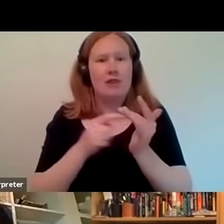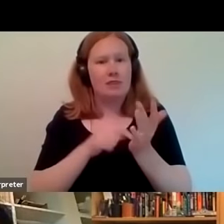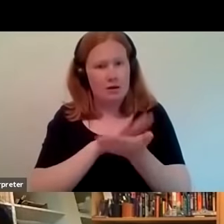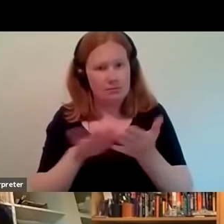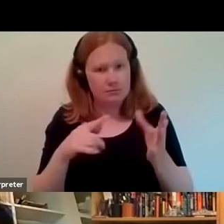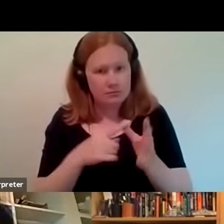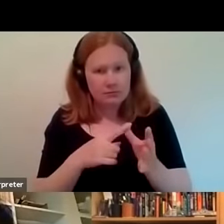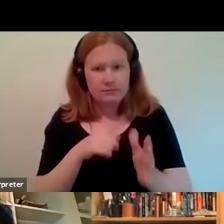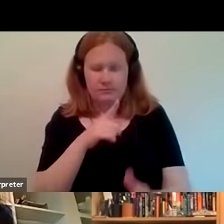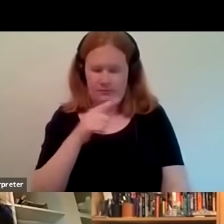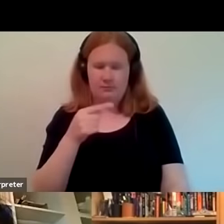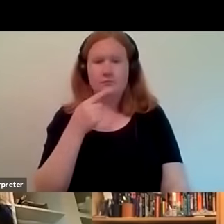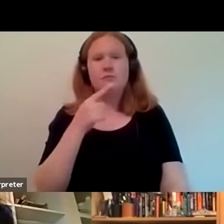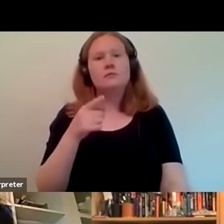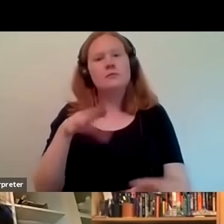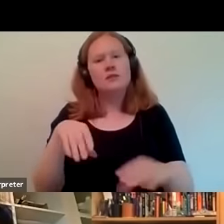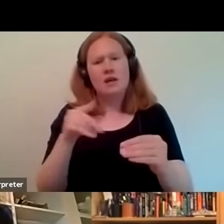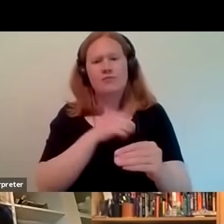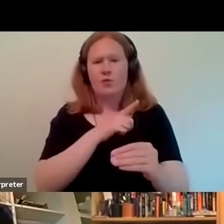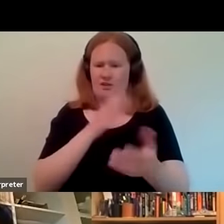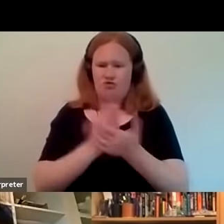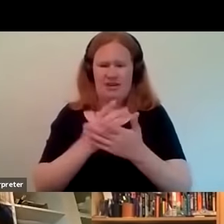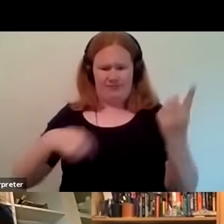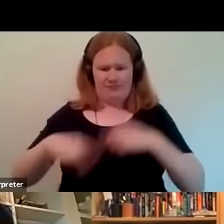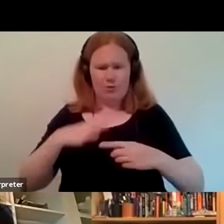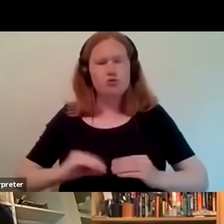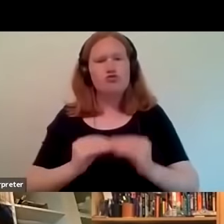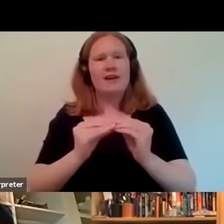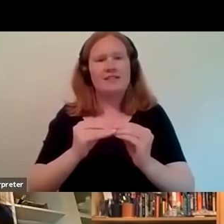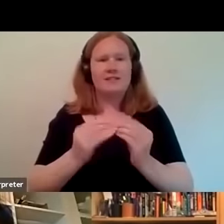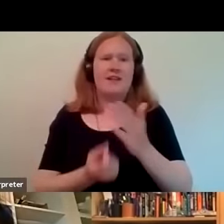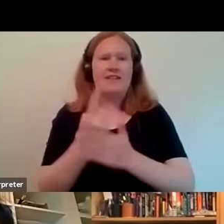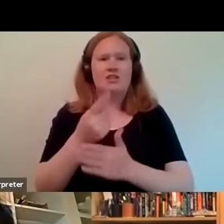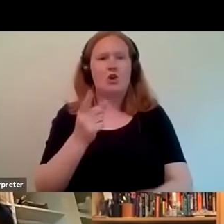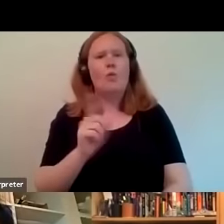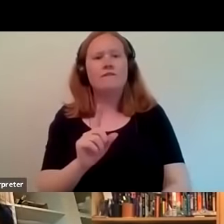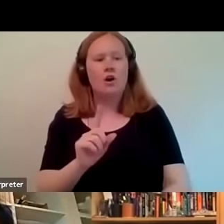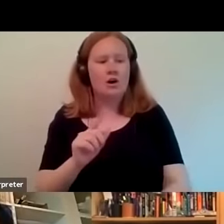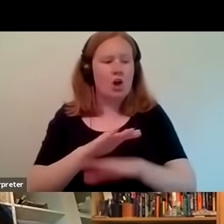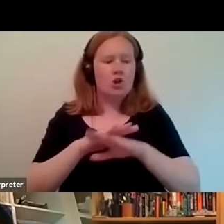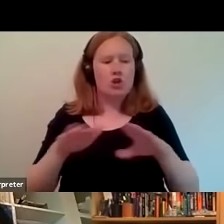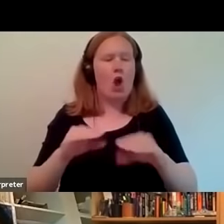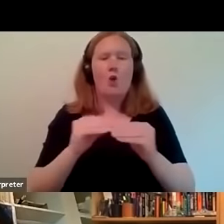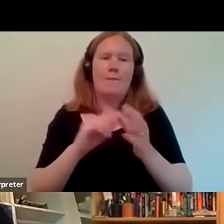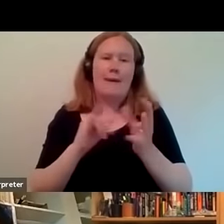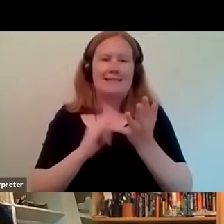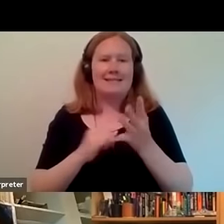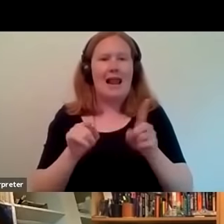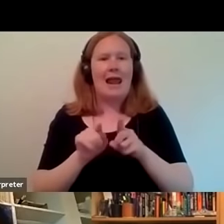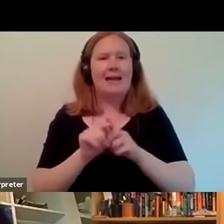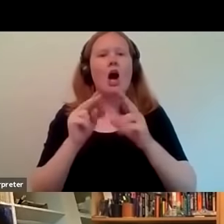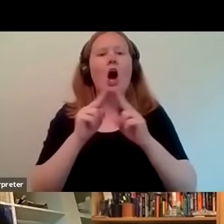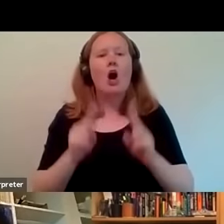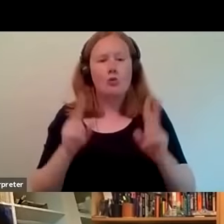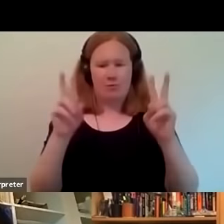to create this event to look at no base like home which is um the reggae archive and the focus on reggae um that's been